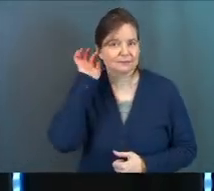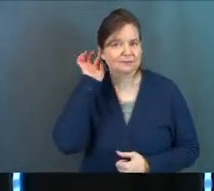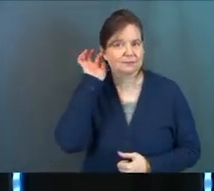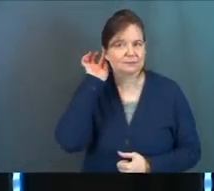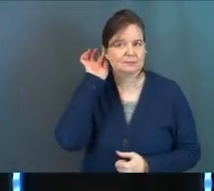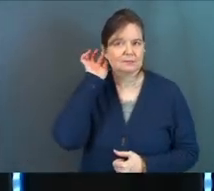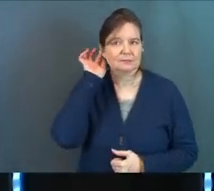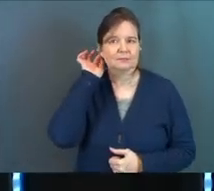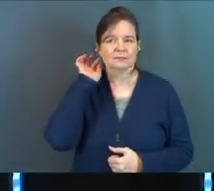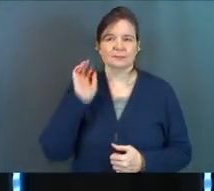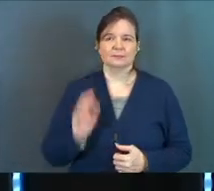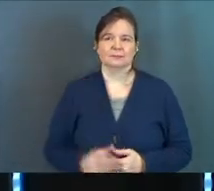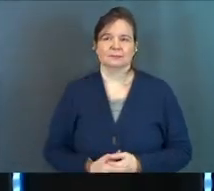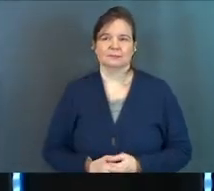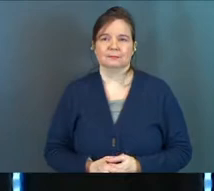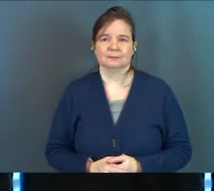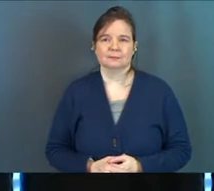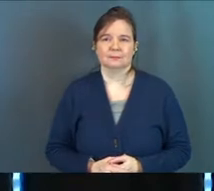Run for it.